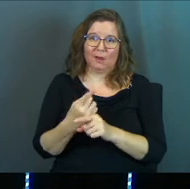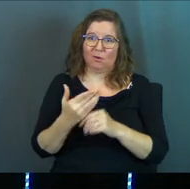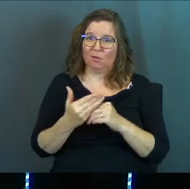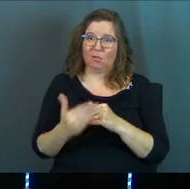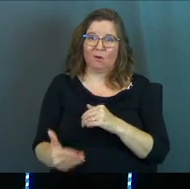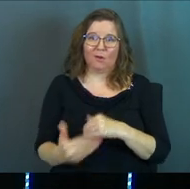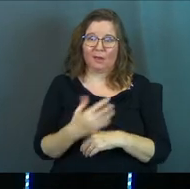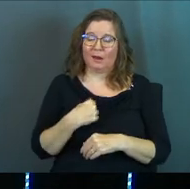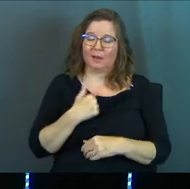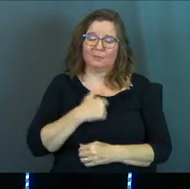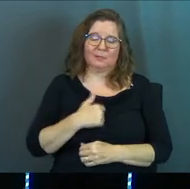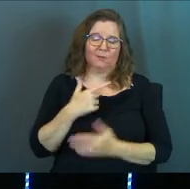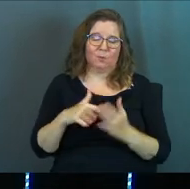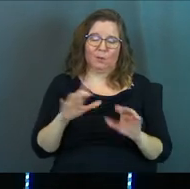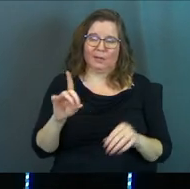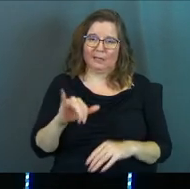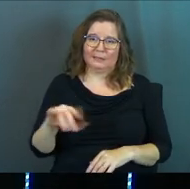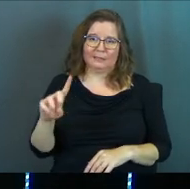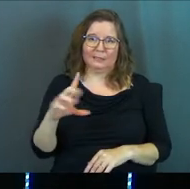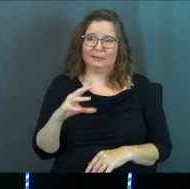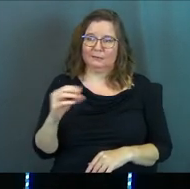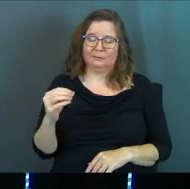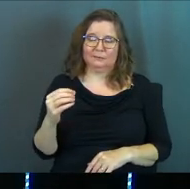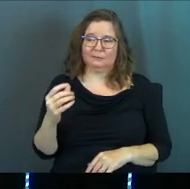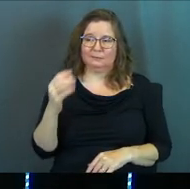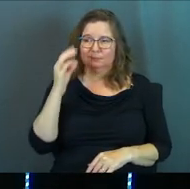right all along and I'm sorry for what I did.